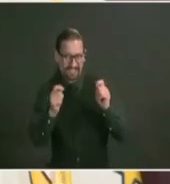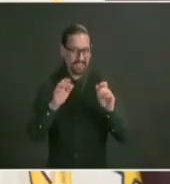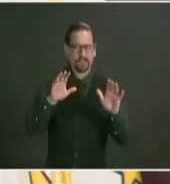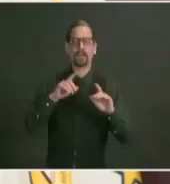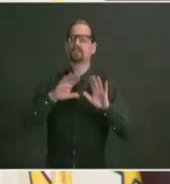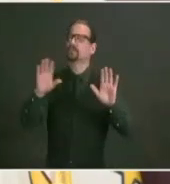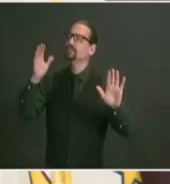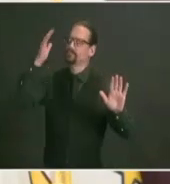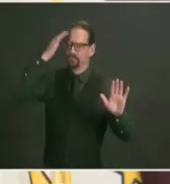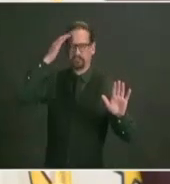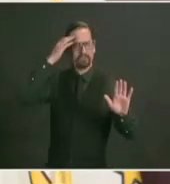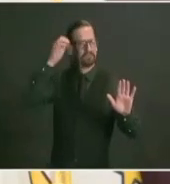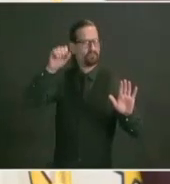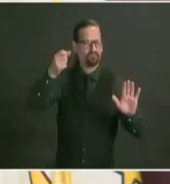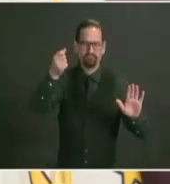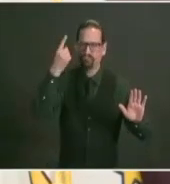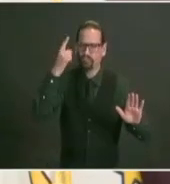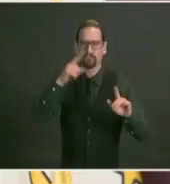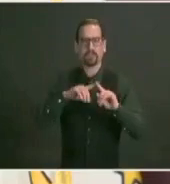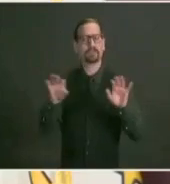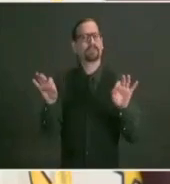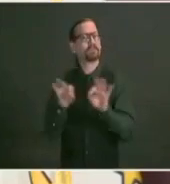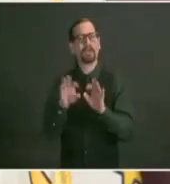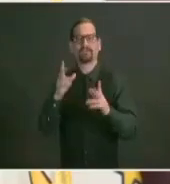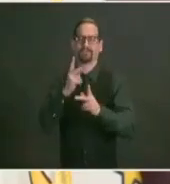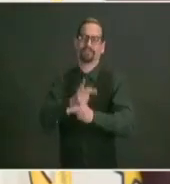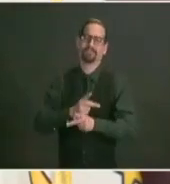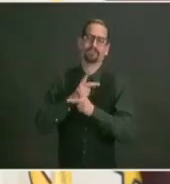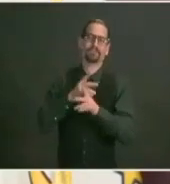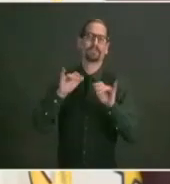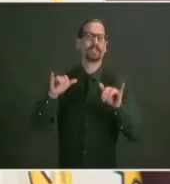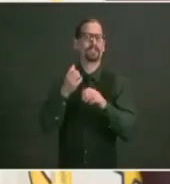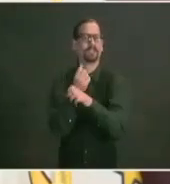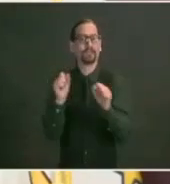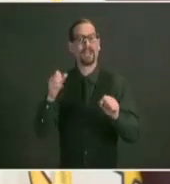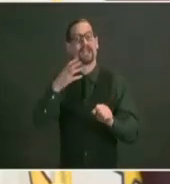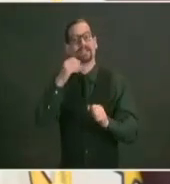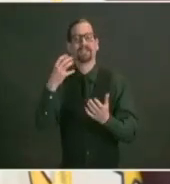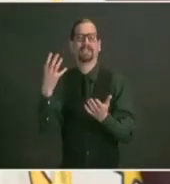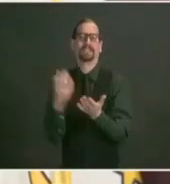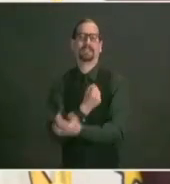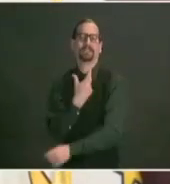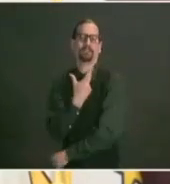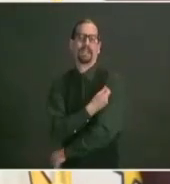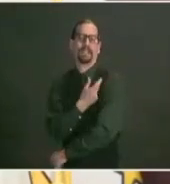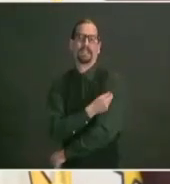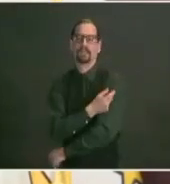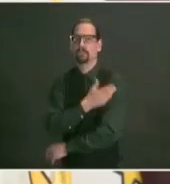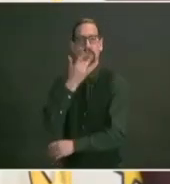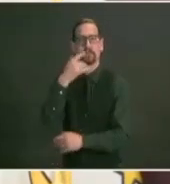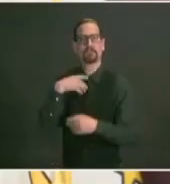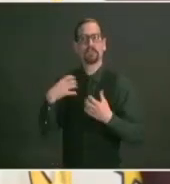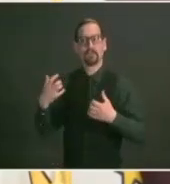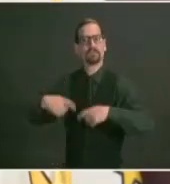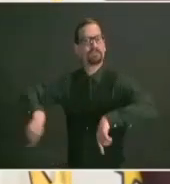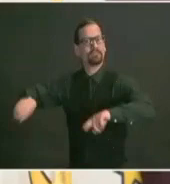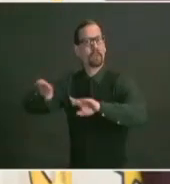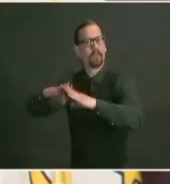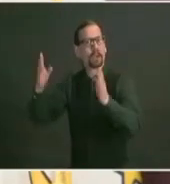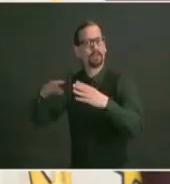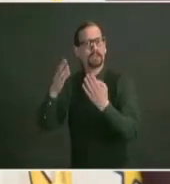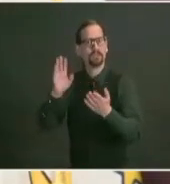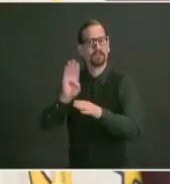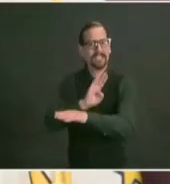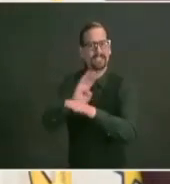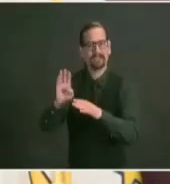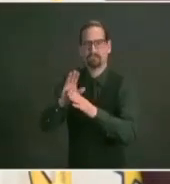the sooner we're going to be able to open up our businesses and open our schools so let's continue the wearing the mask let's continue the social